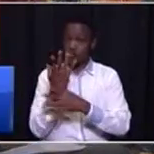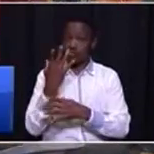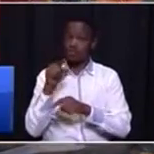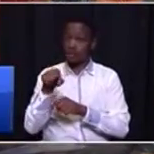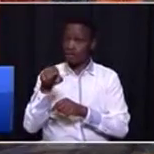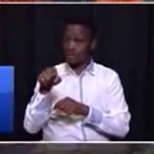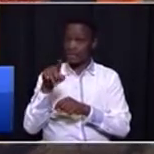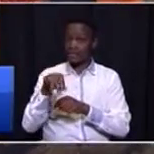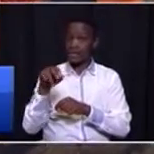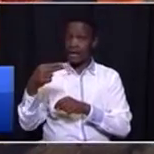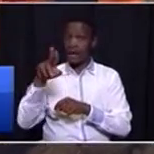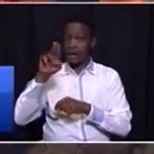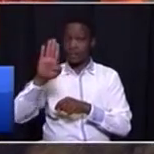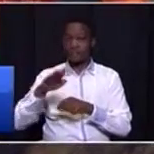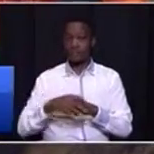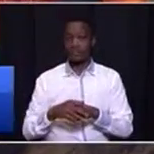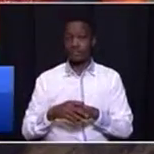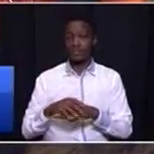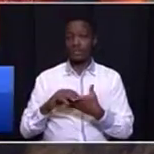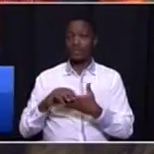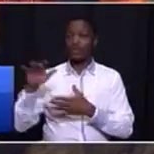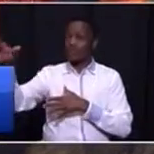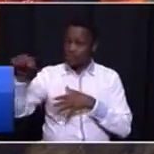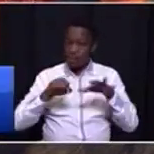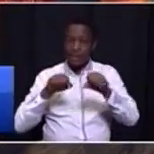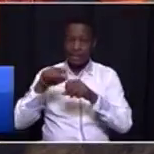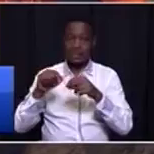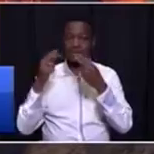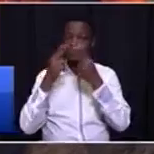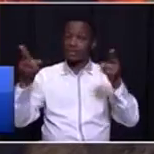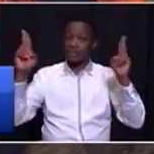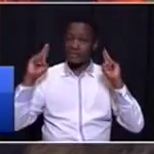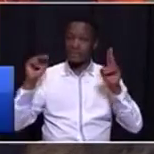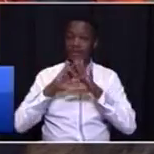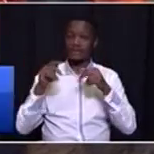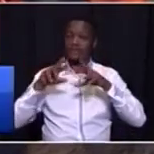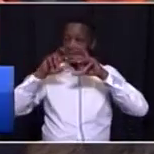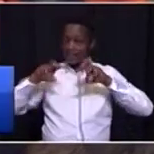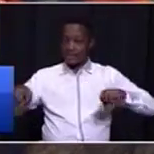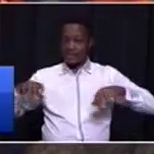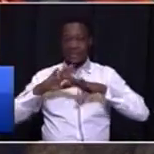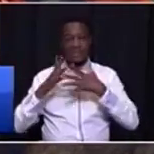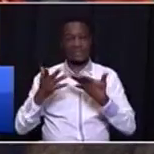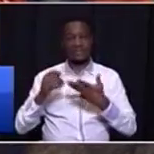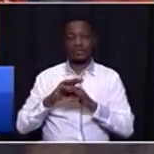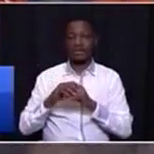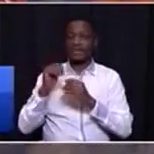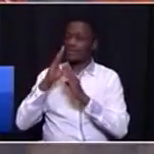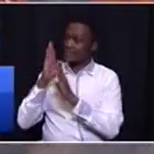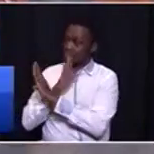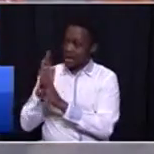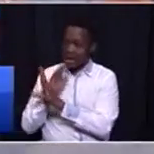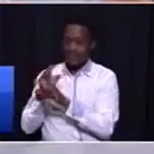of the Innovation Hub and drawing in universities and research institutions as well as private sector